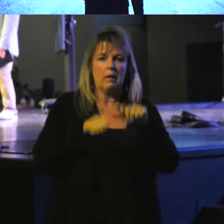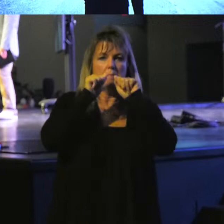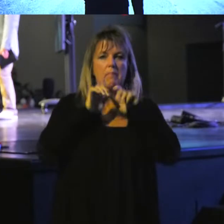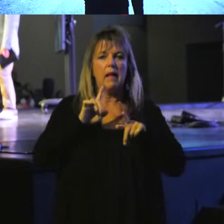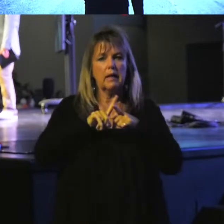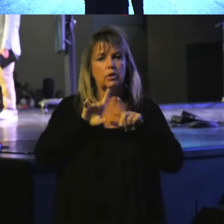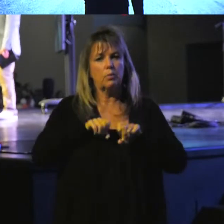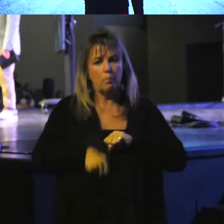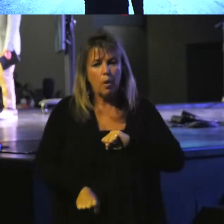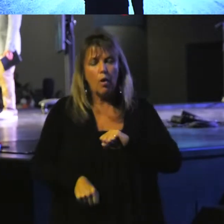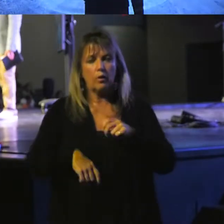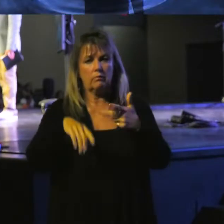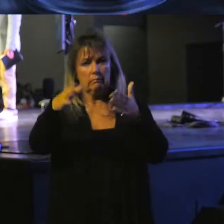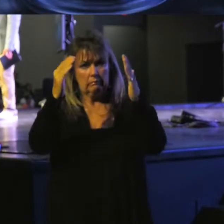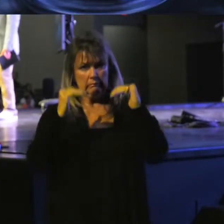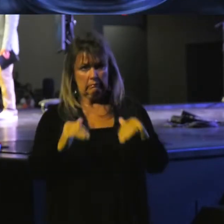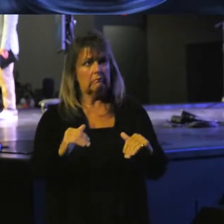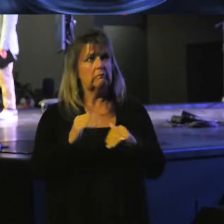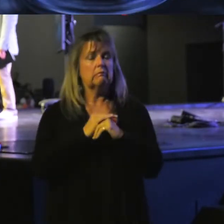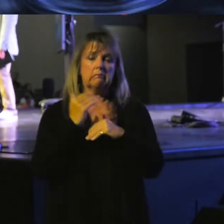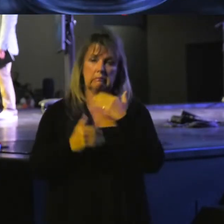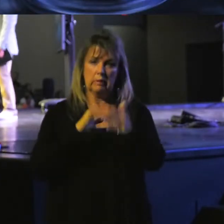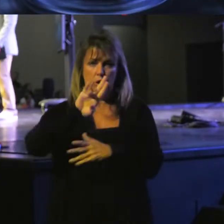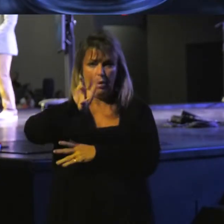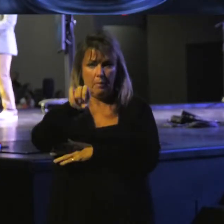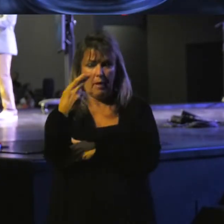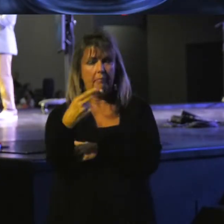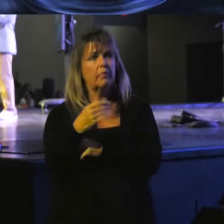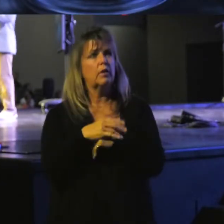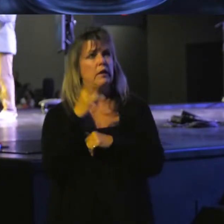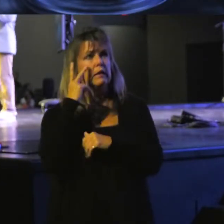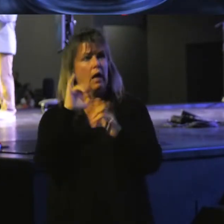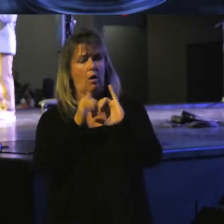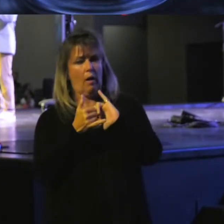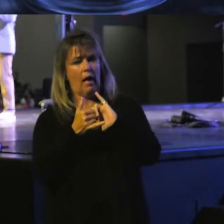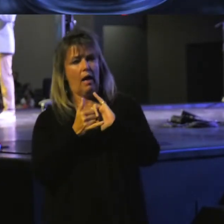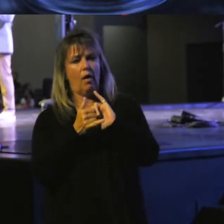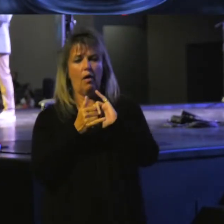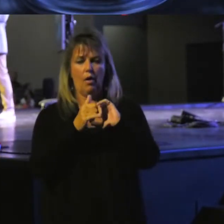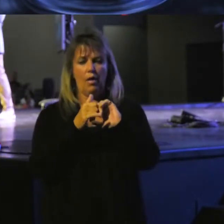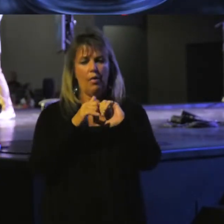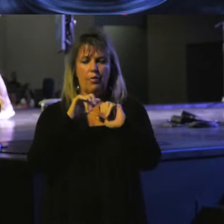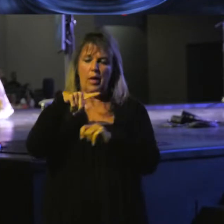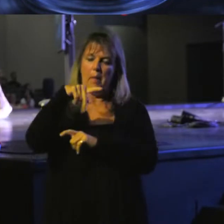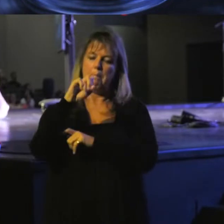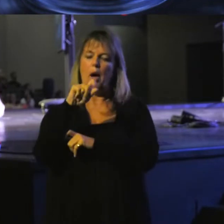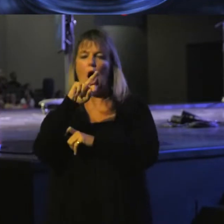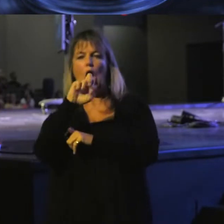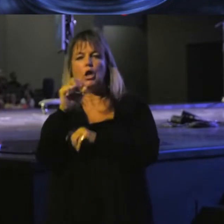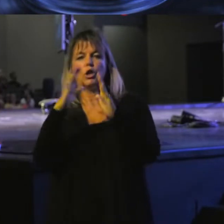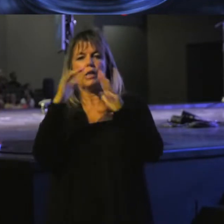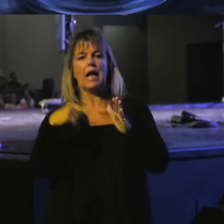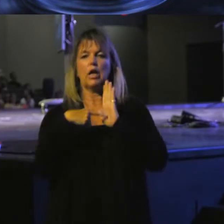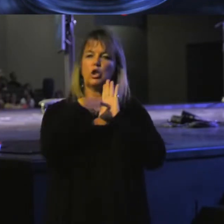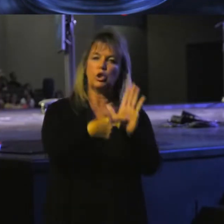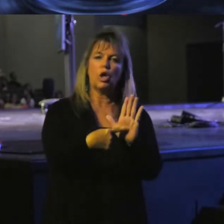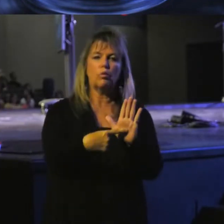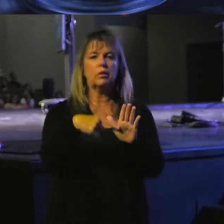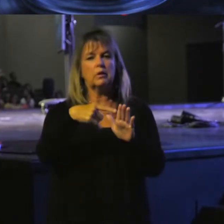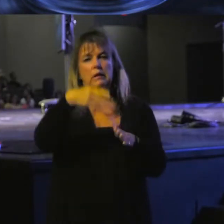to broken. And then as we worked through the chapters of Jeremiah, we saw how the potter's house showed us God